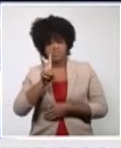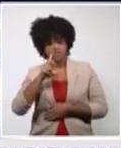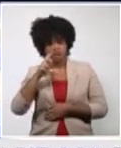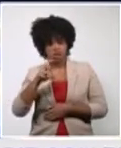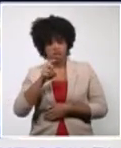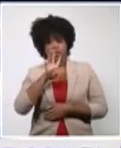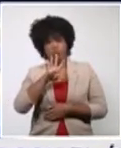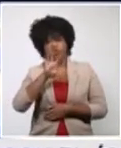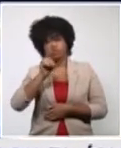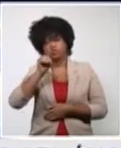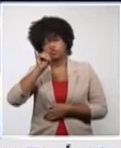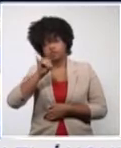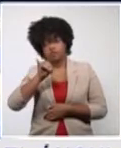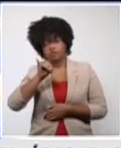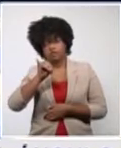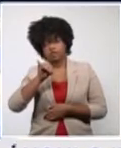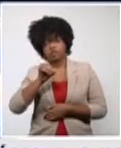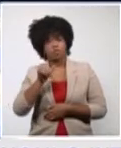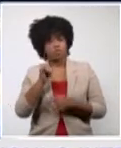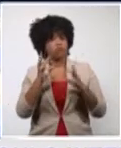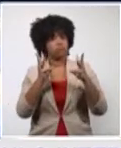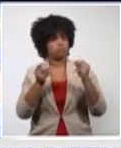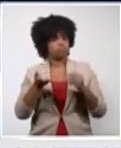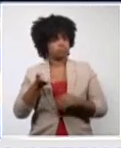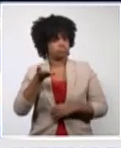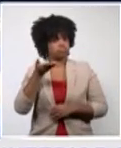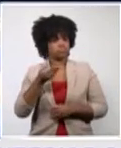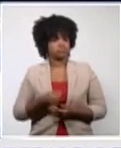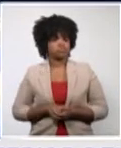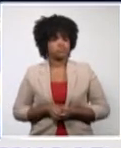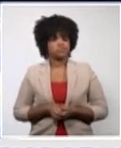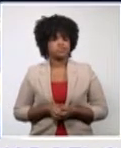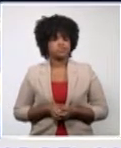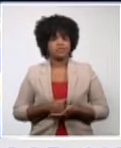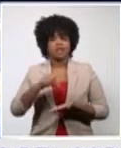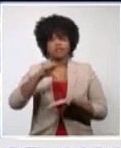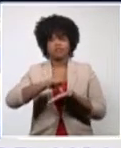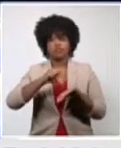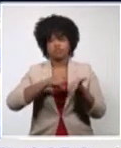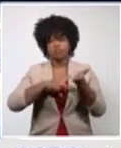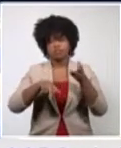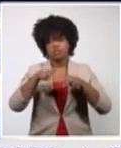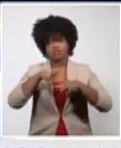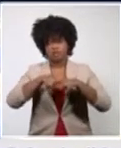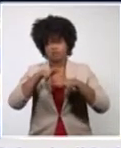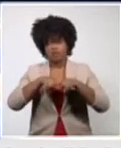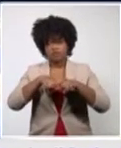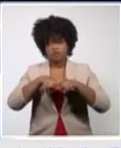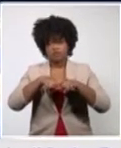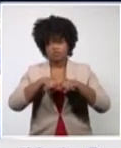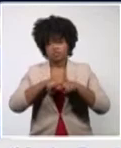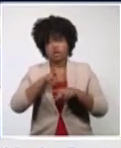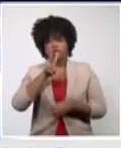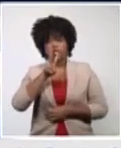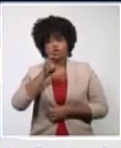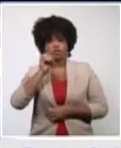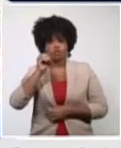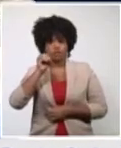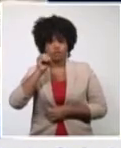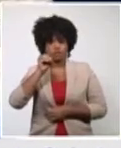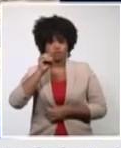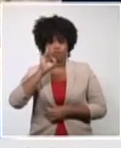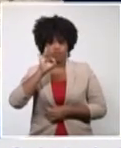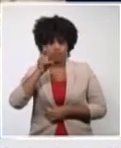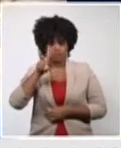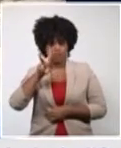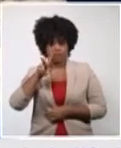406, another important amount. In the provincial center of Nevada, 282. In the laboratory of Santiago de Cuba,